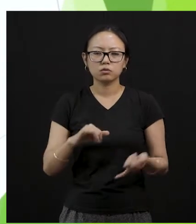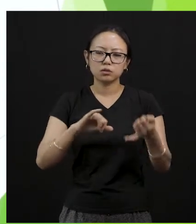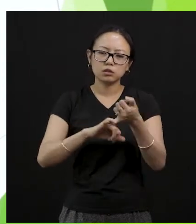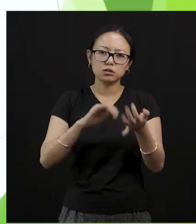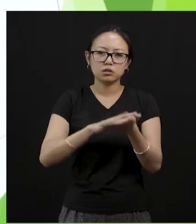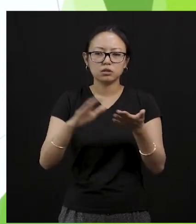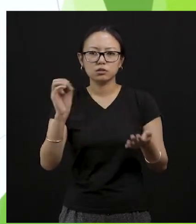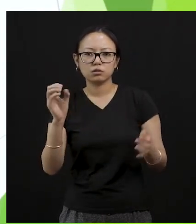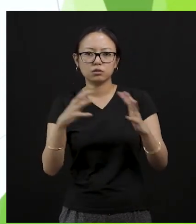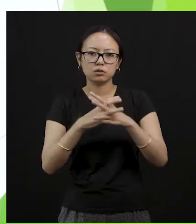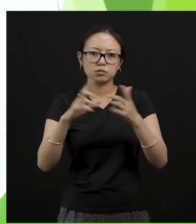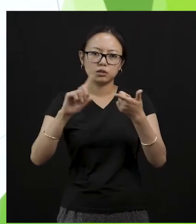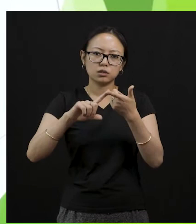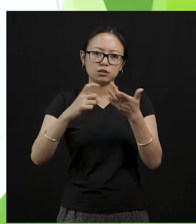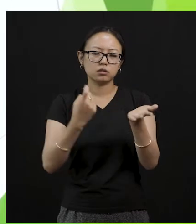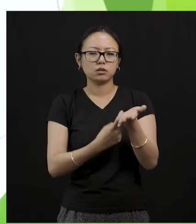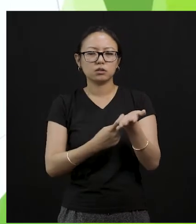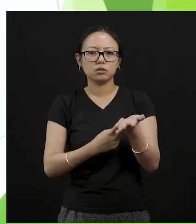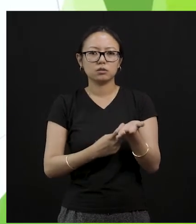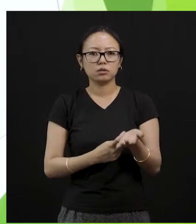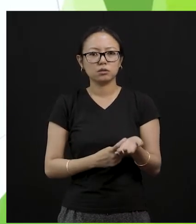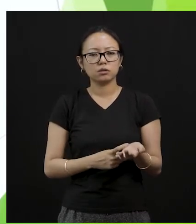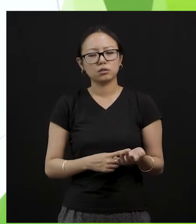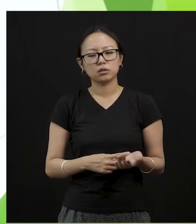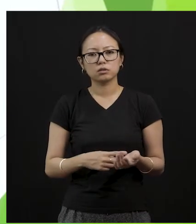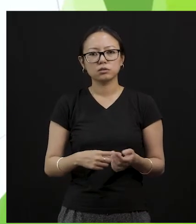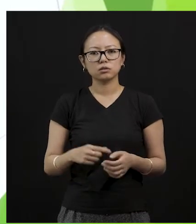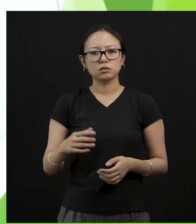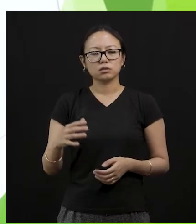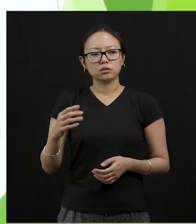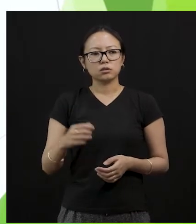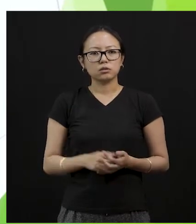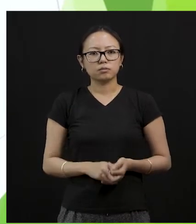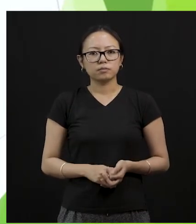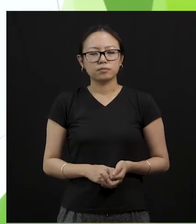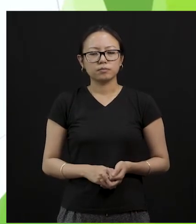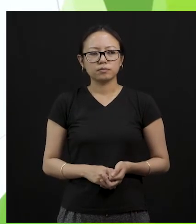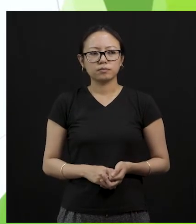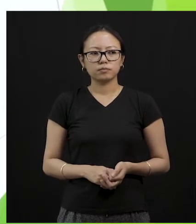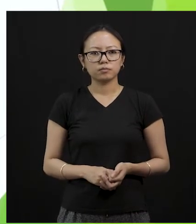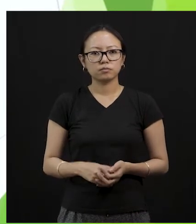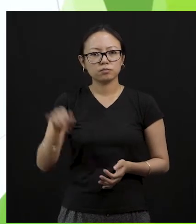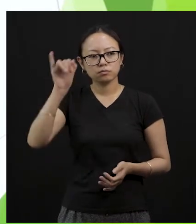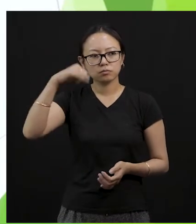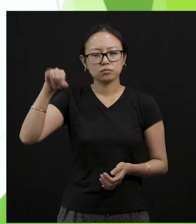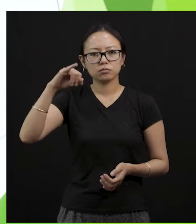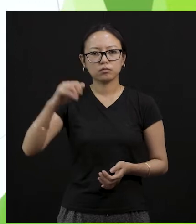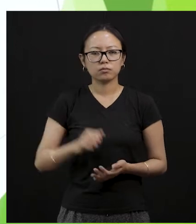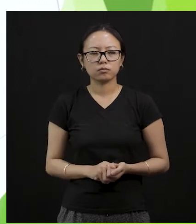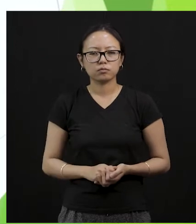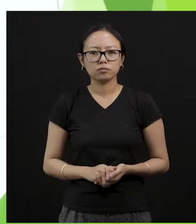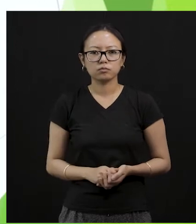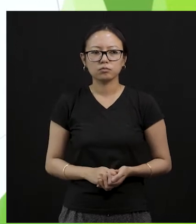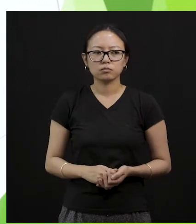shower. This is how a shower looks like. Number six. Make sure to turn off the